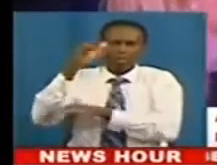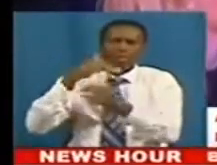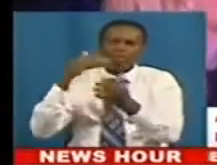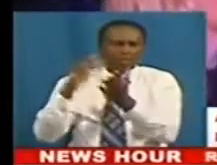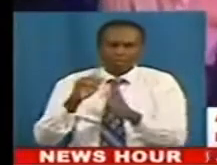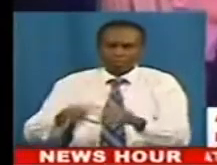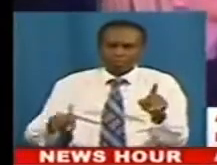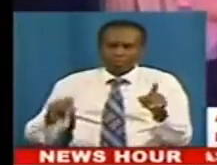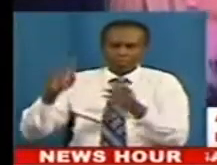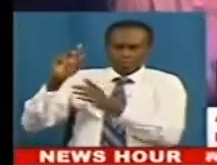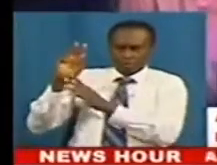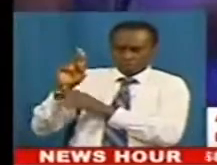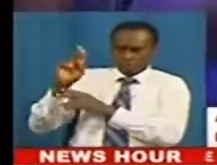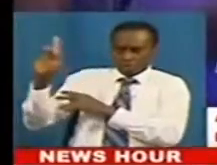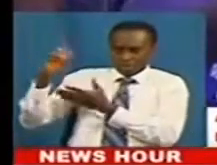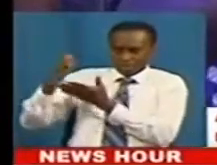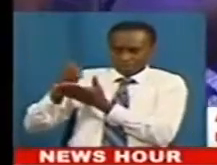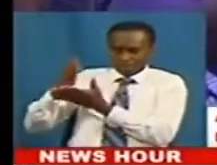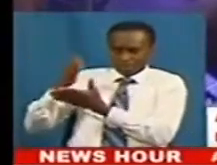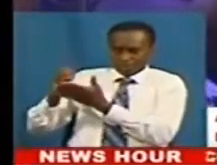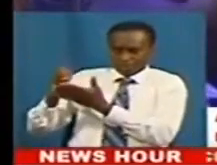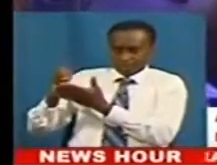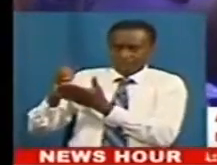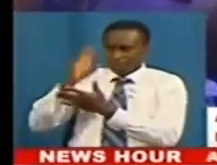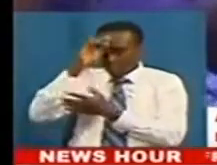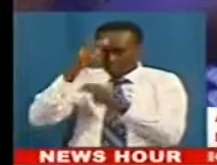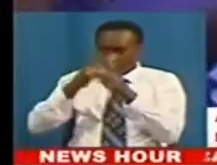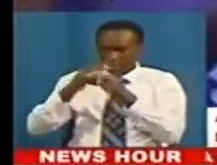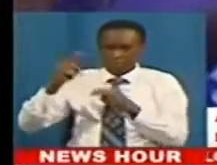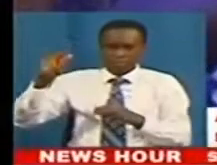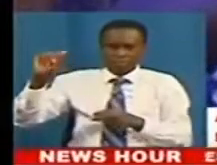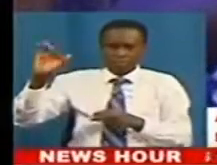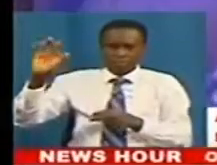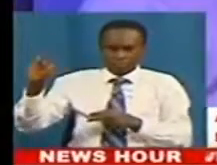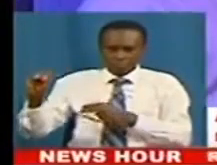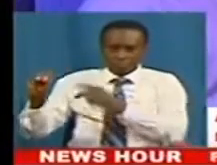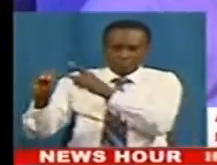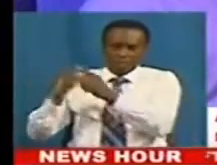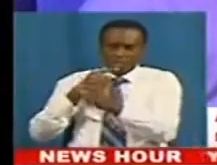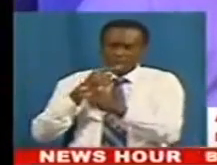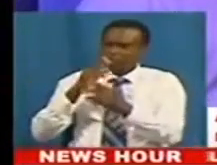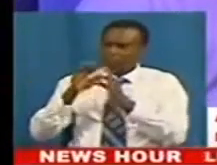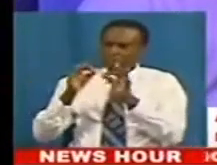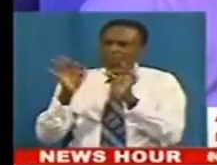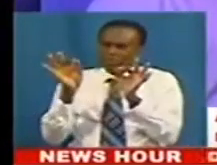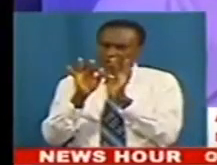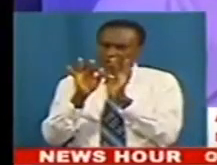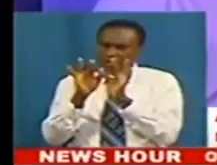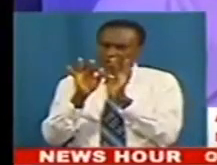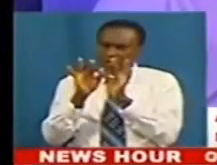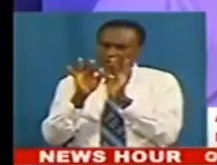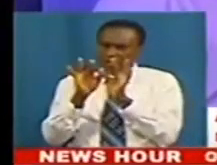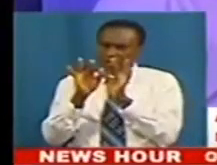to Ghana, Mr. Ian Walker, said it is important to monitor and manage pests to sustain